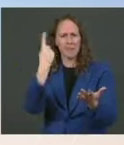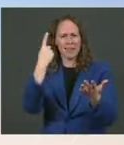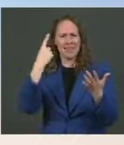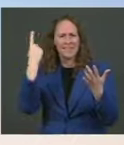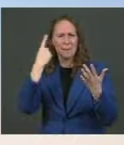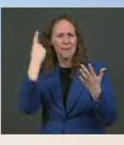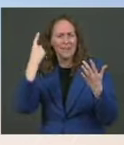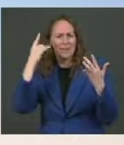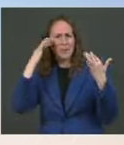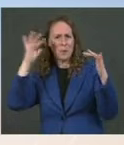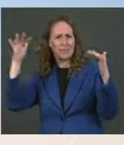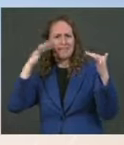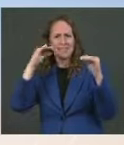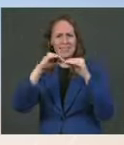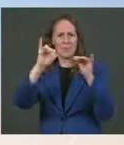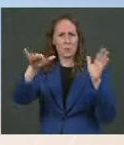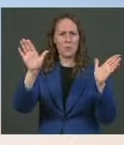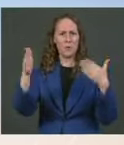happening.